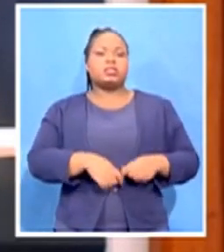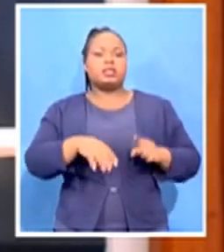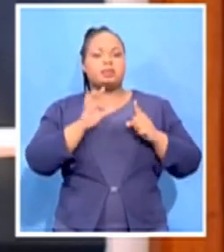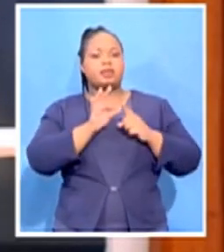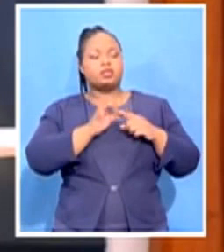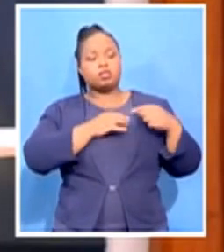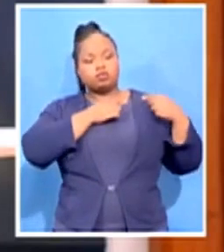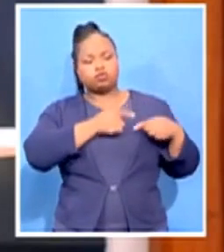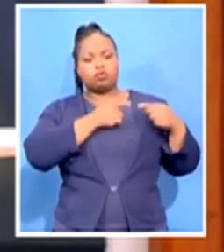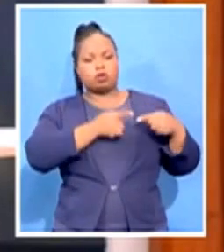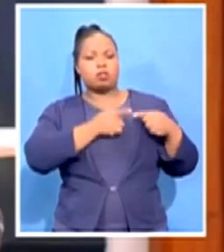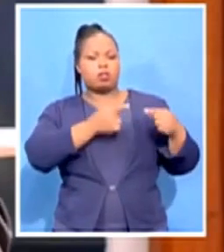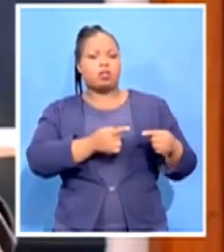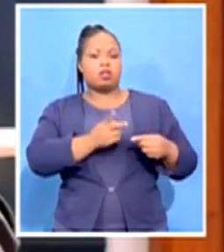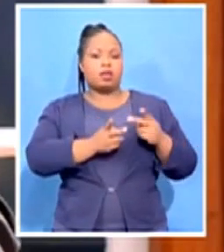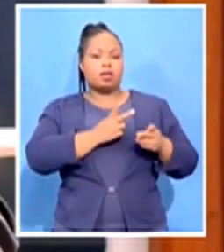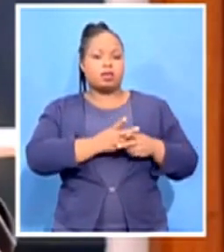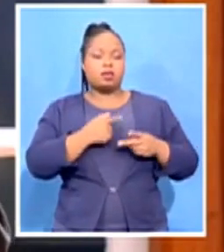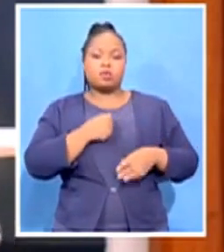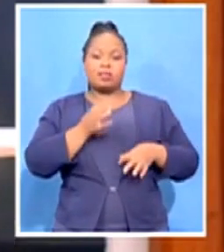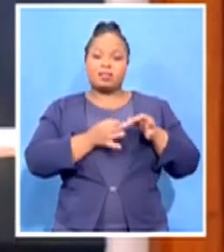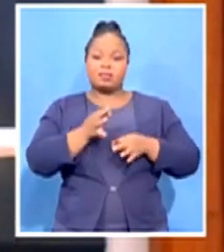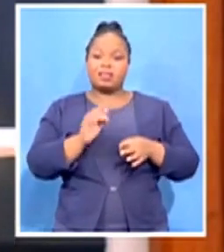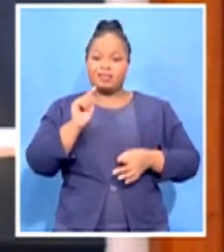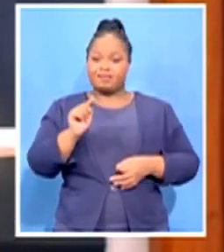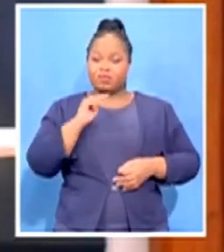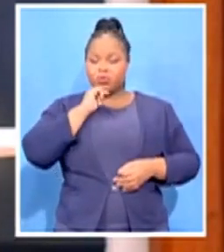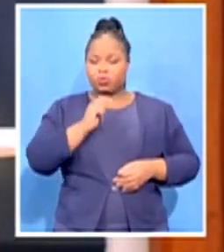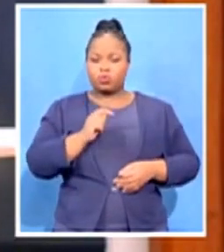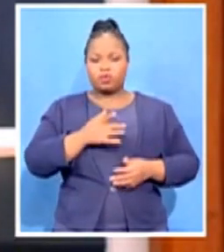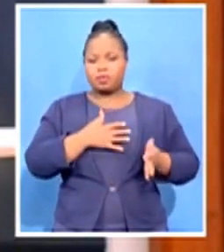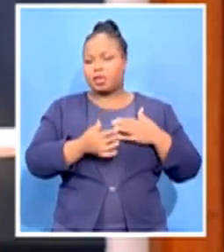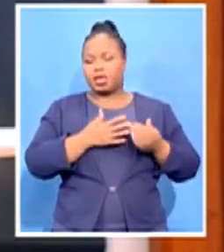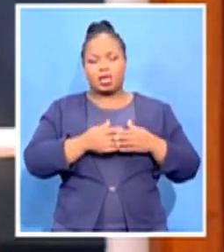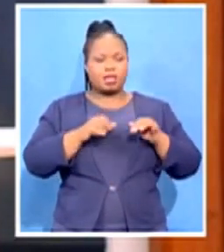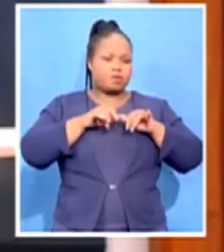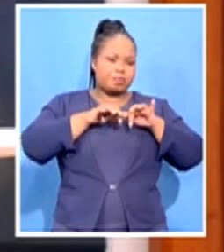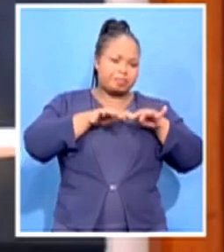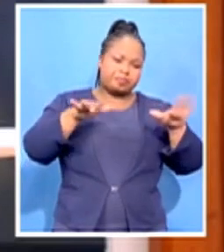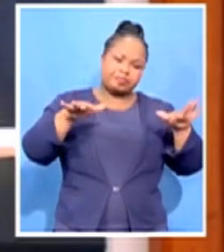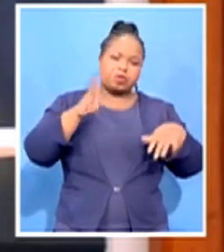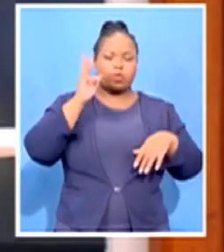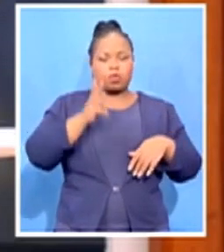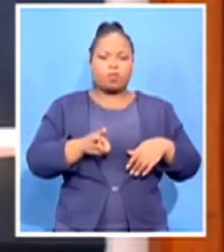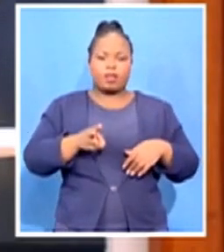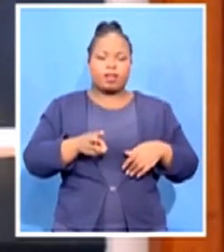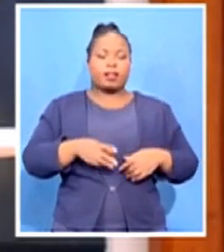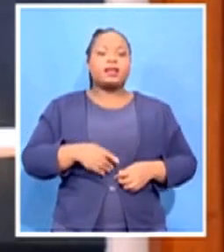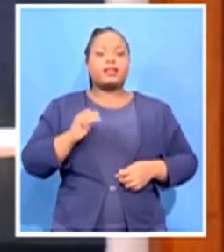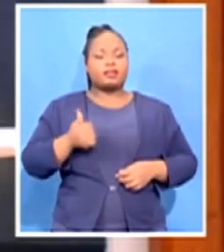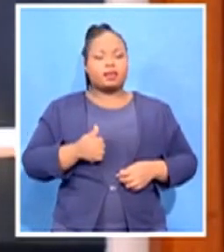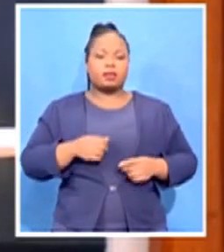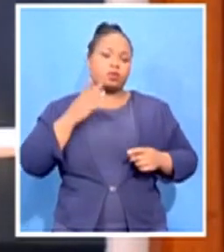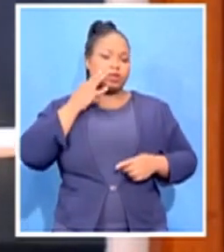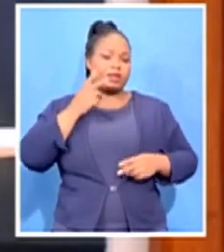this position at every public fora that we have until the Palestinians win their own